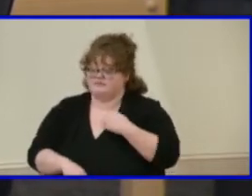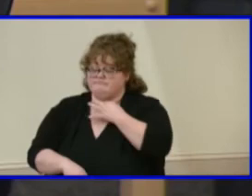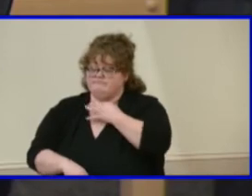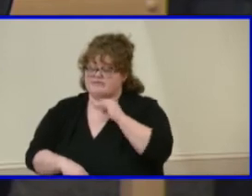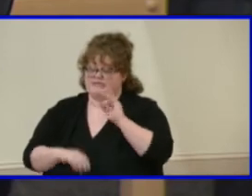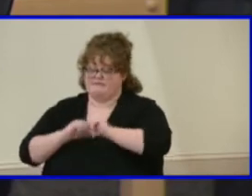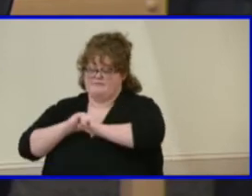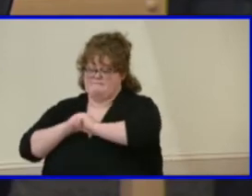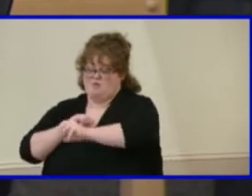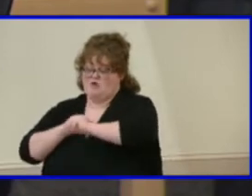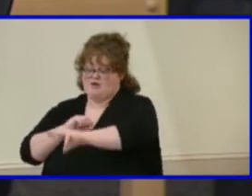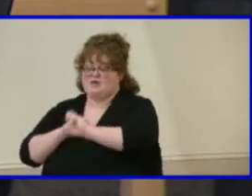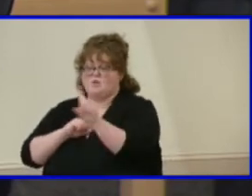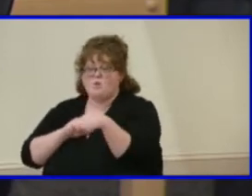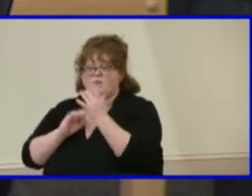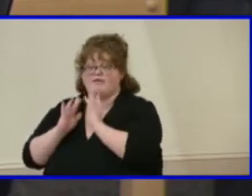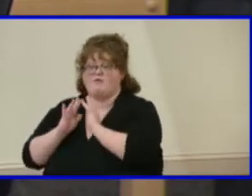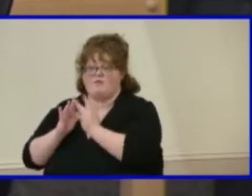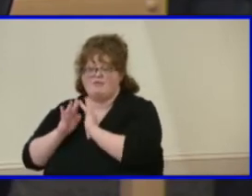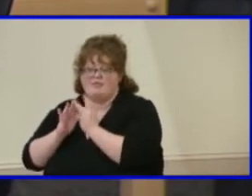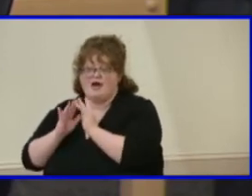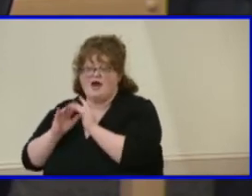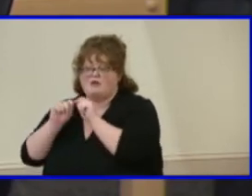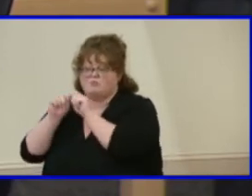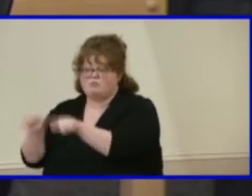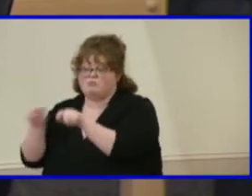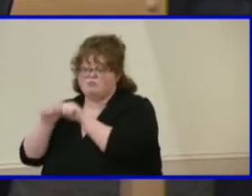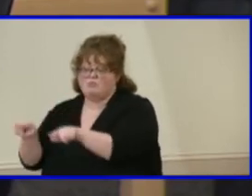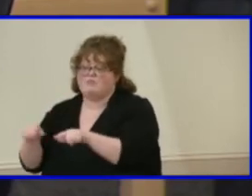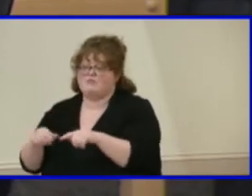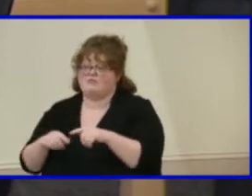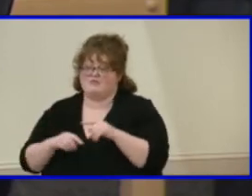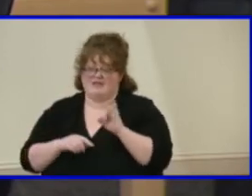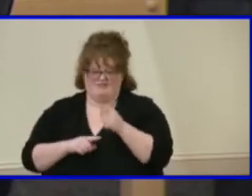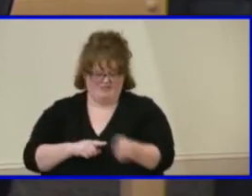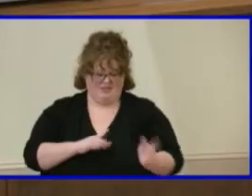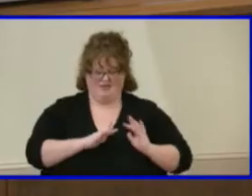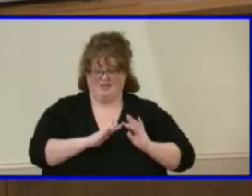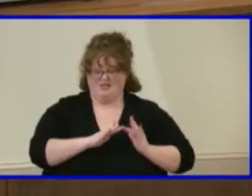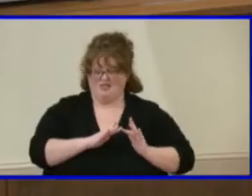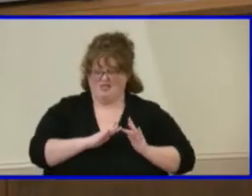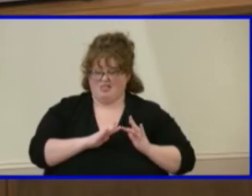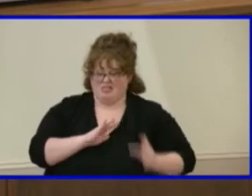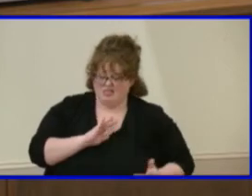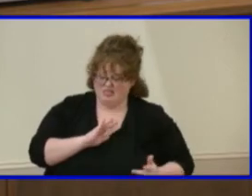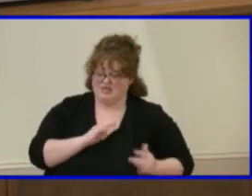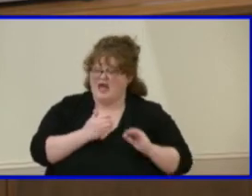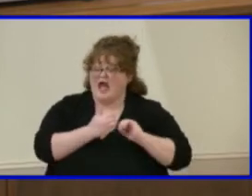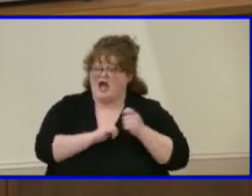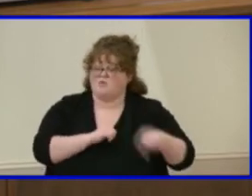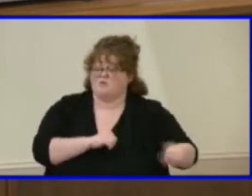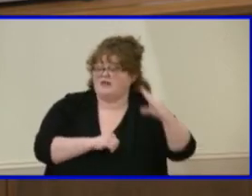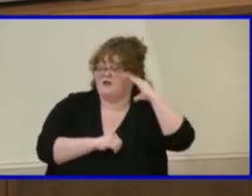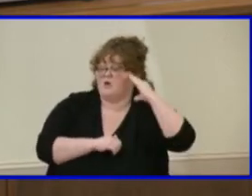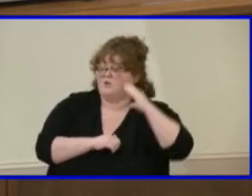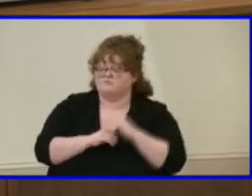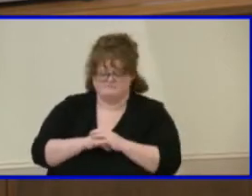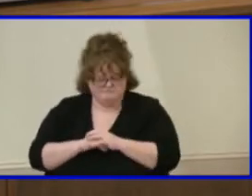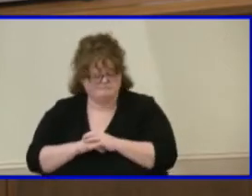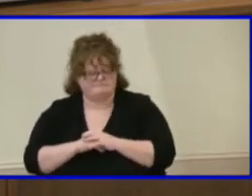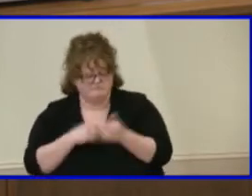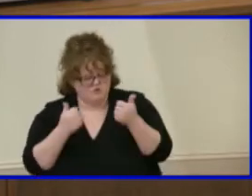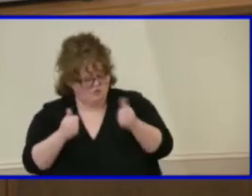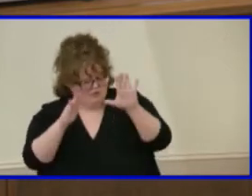just digital, how do you become aware of it? That is a great question. We use the